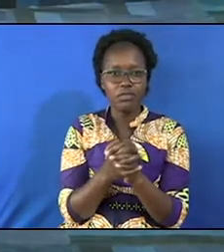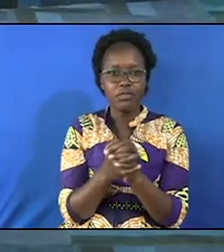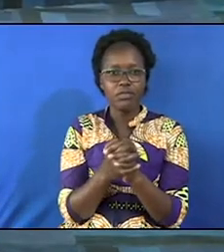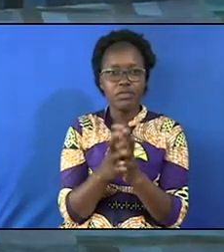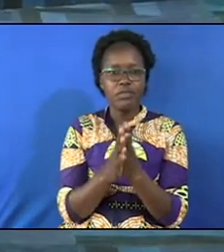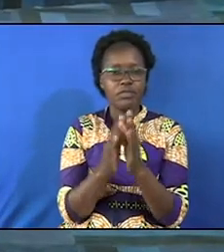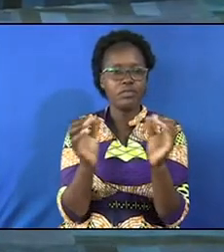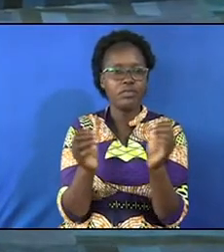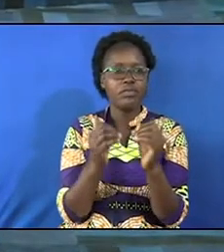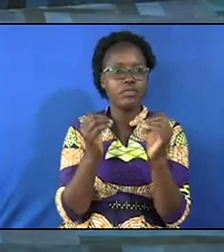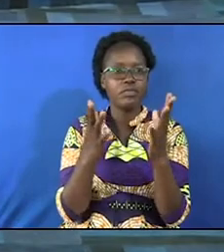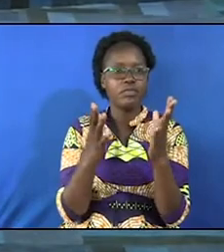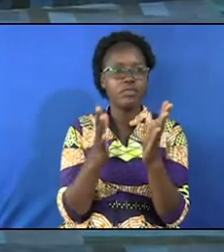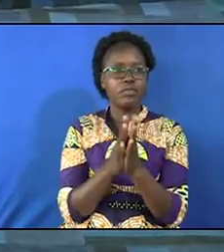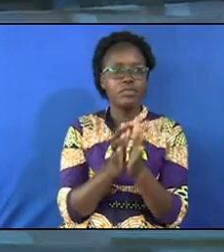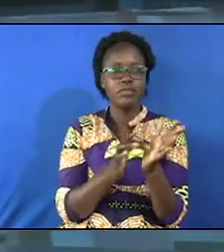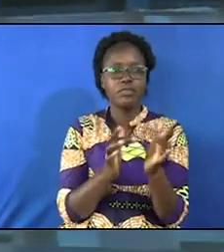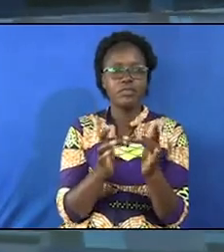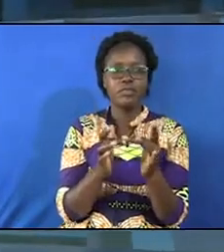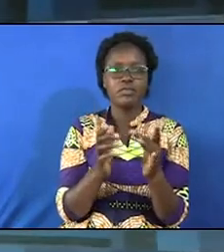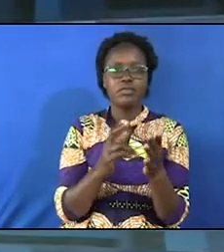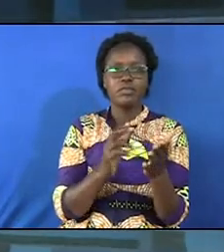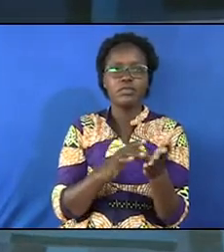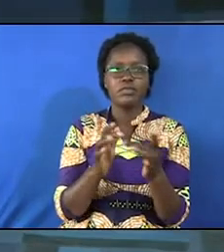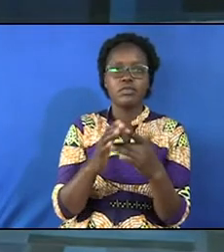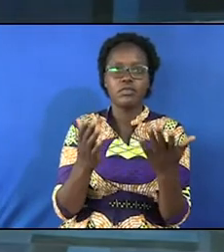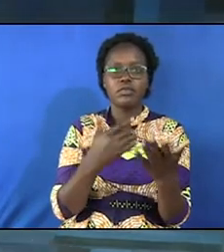hallelujah and then the bible says